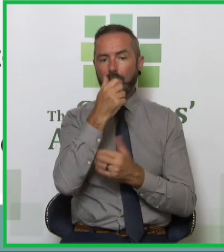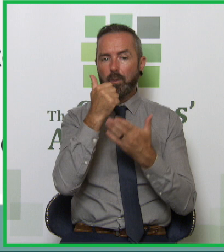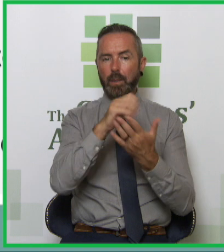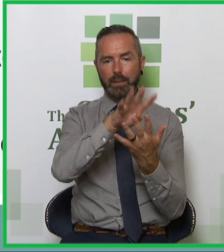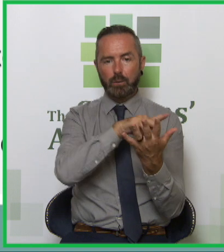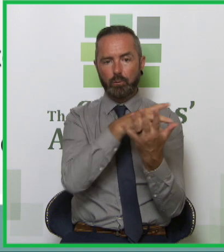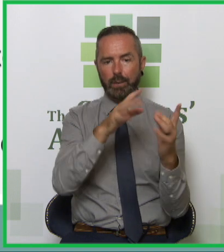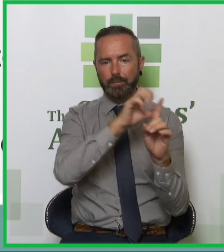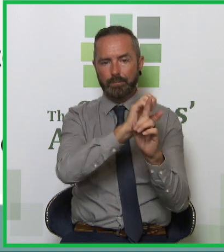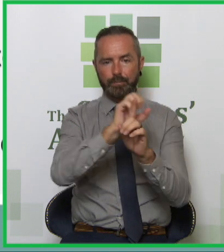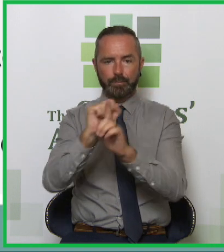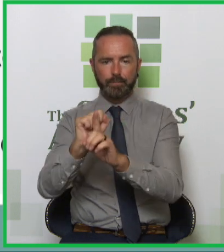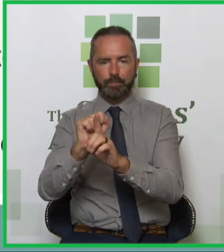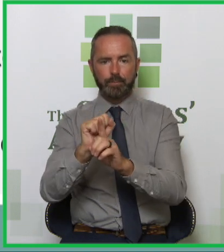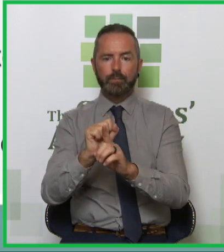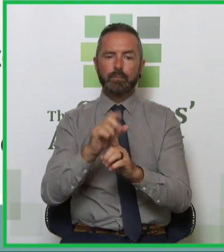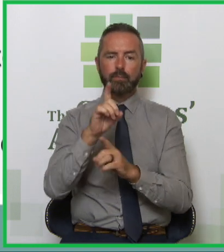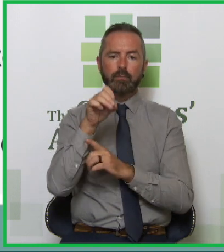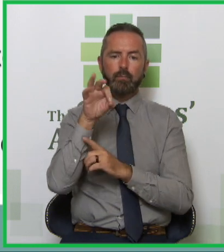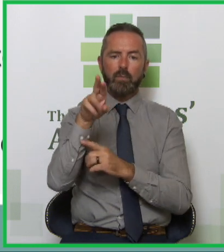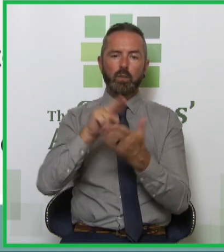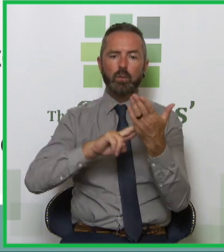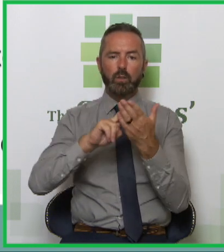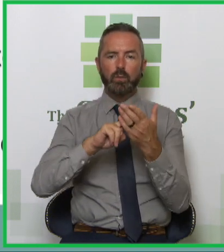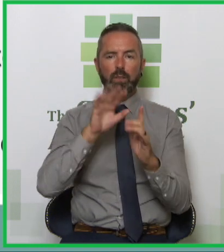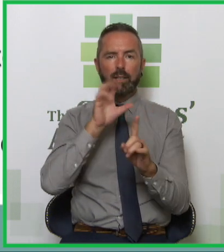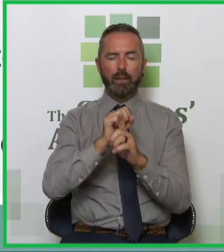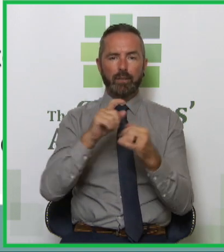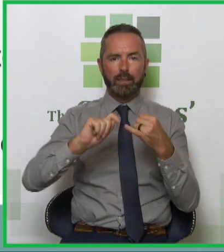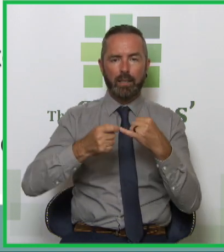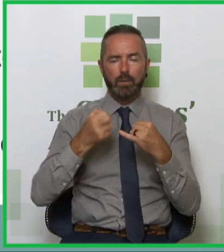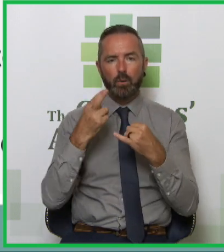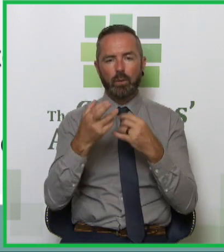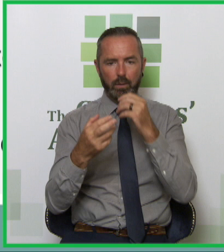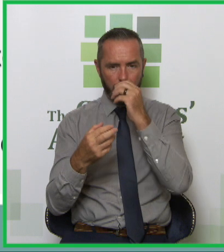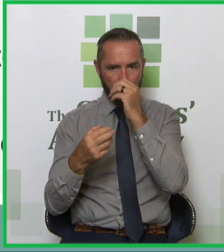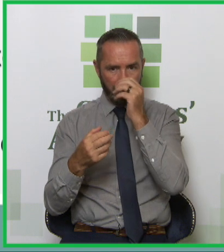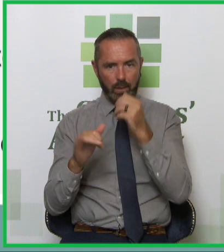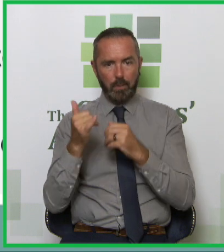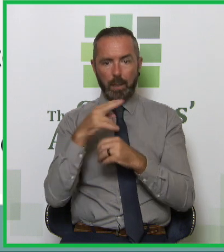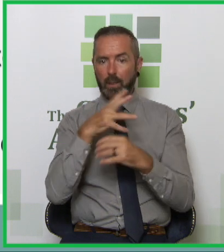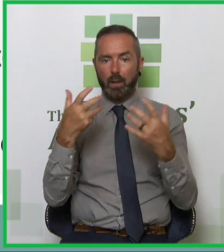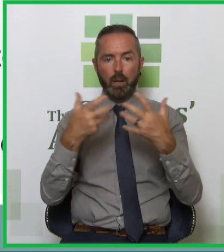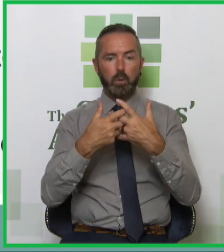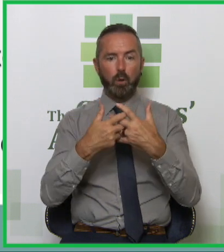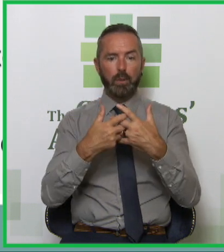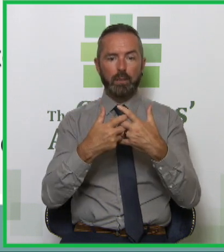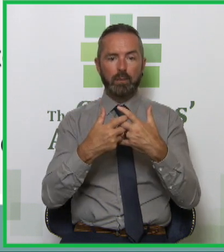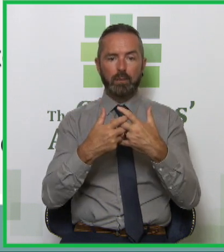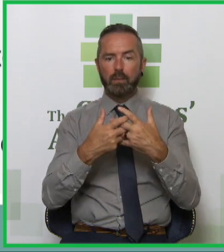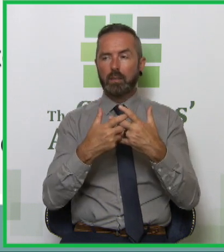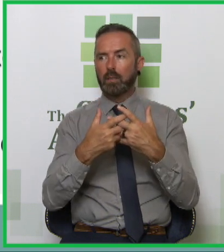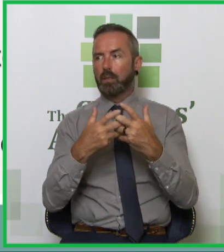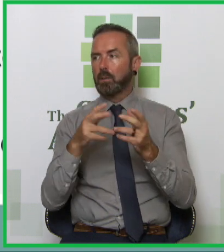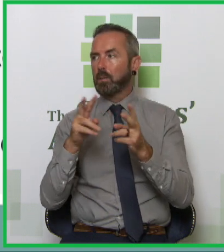tool like a dudit, the drug use disorder identification test. Or it mightn't be appropriate. You have to read the room. It mightn't